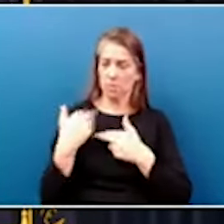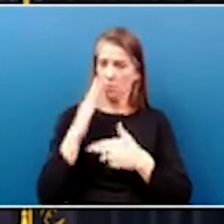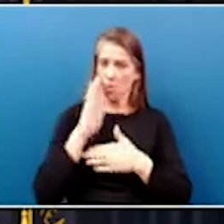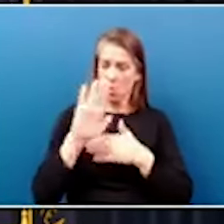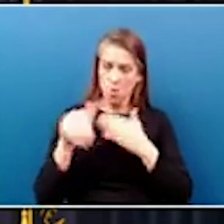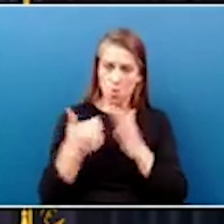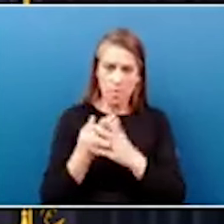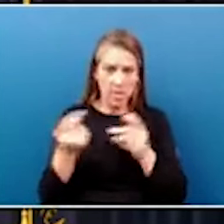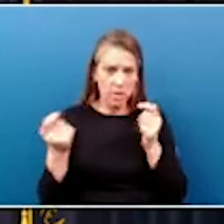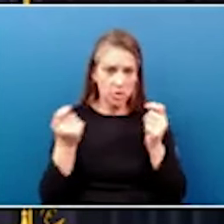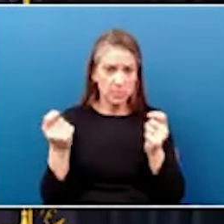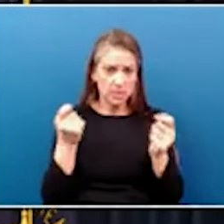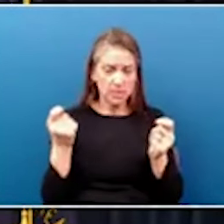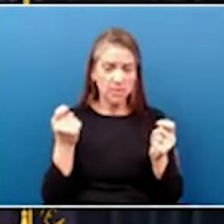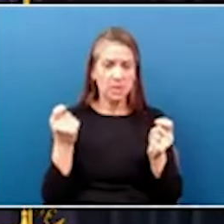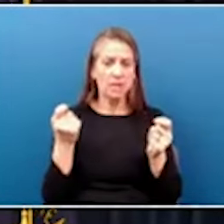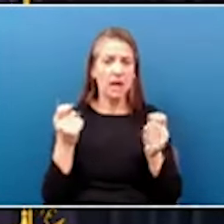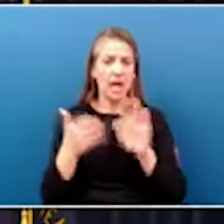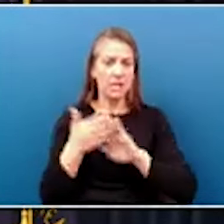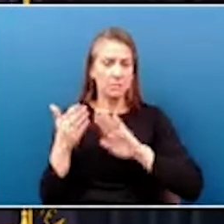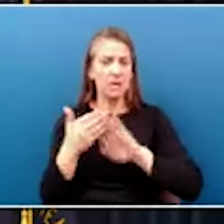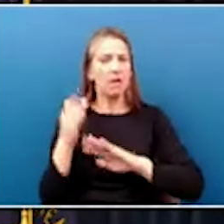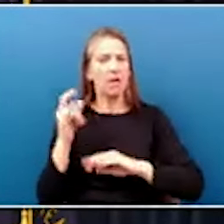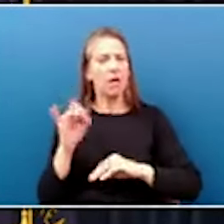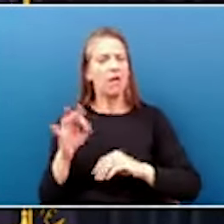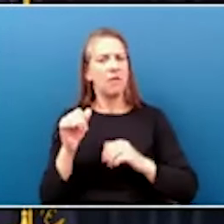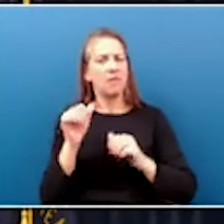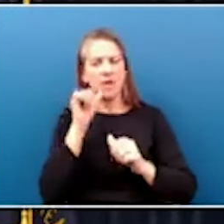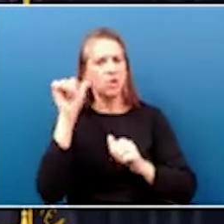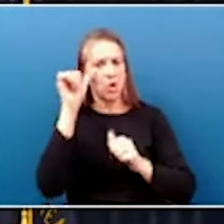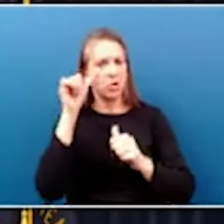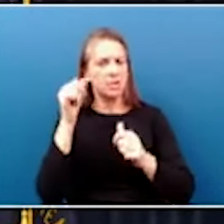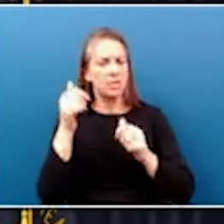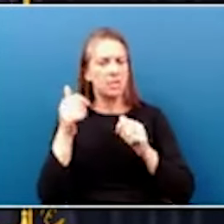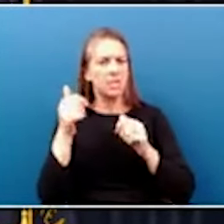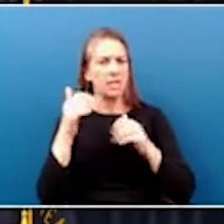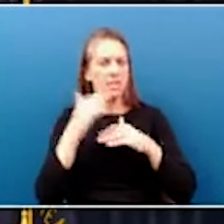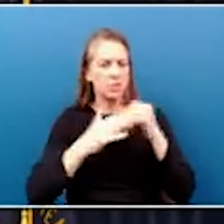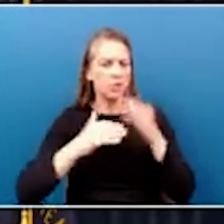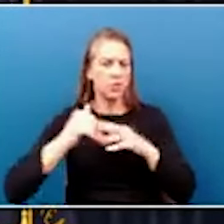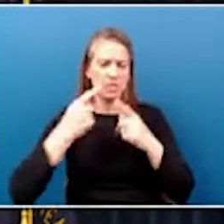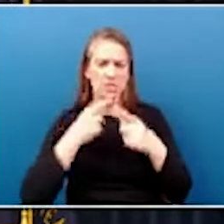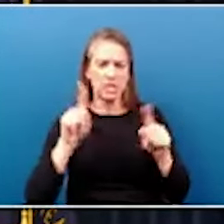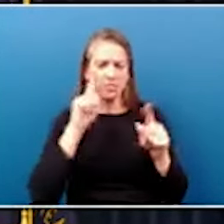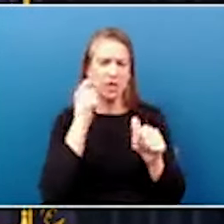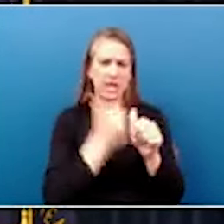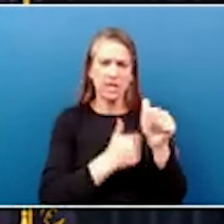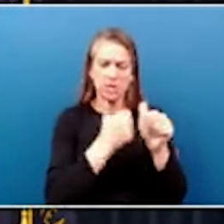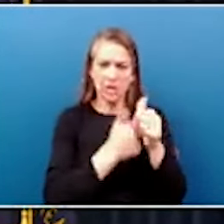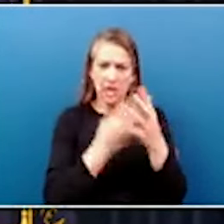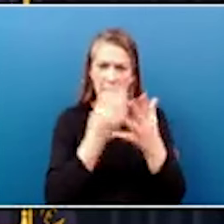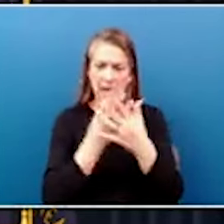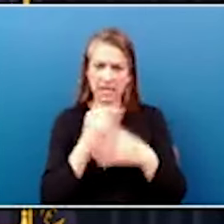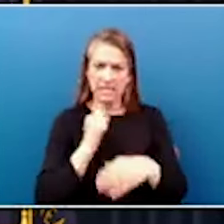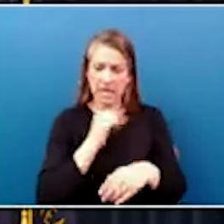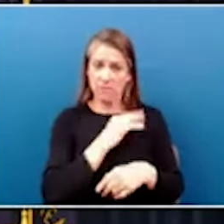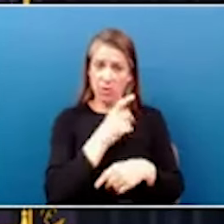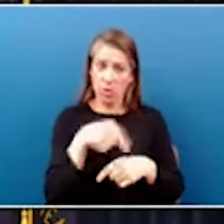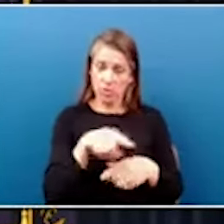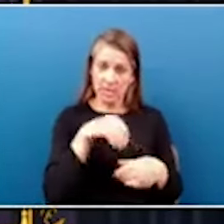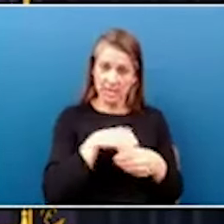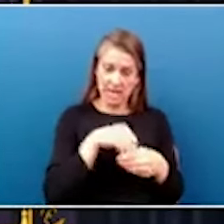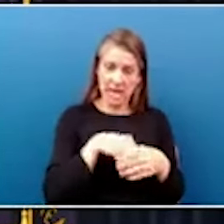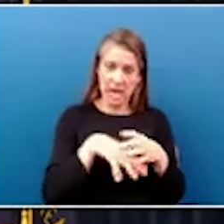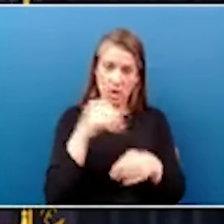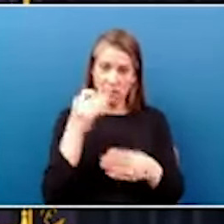aspects of adult institutions and the success of every inmate and every staff member. Those inside and outside of prison who